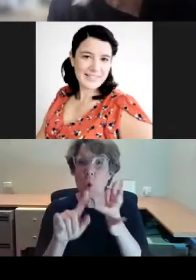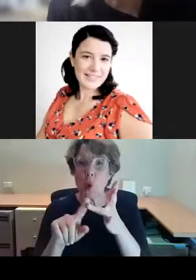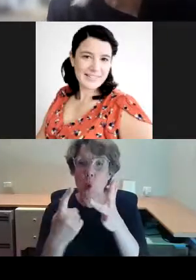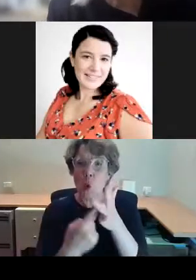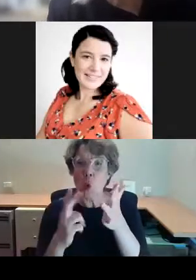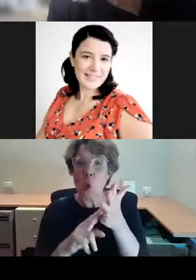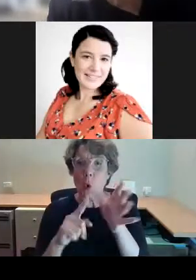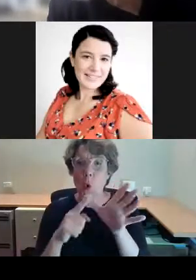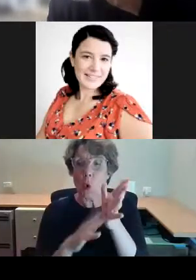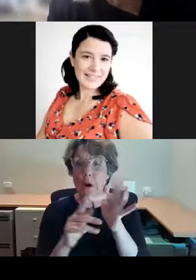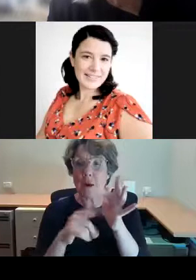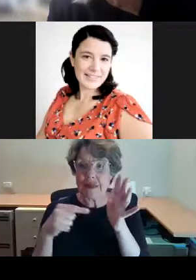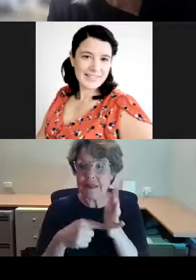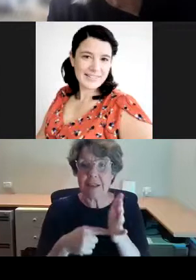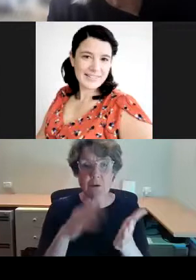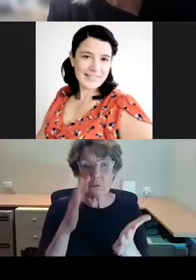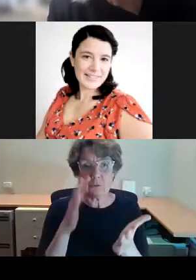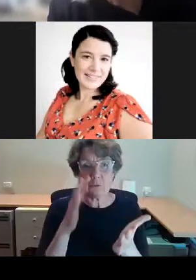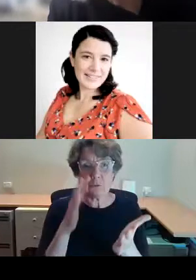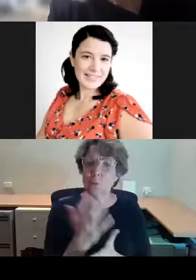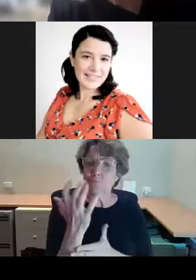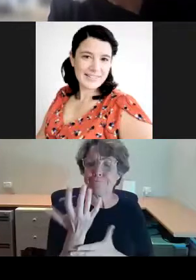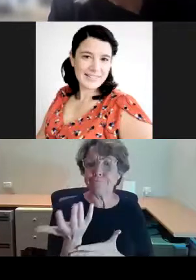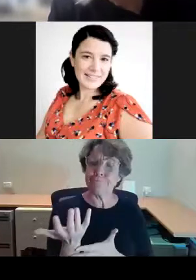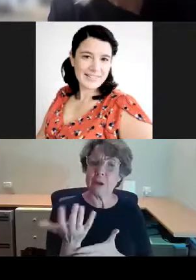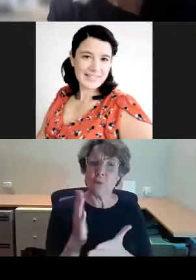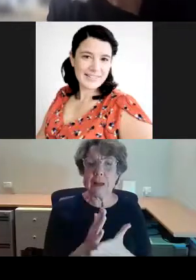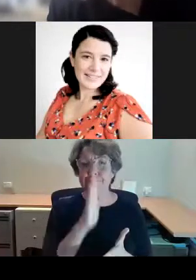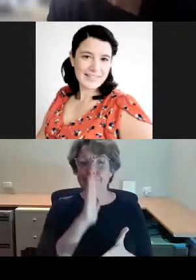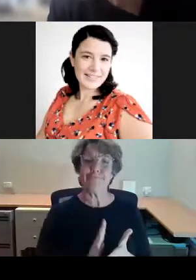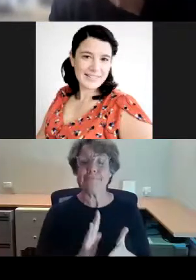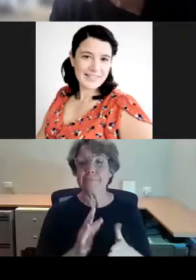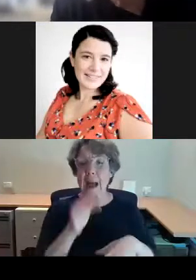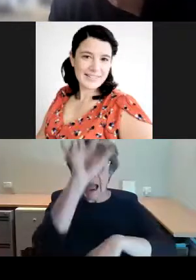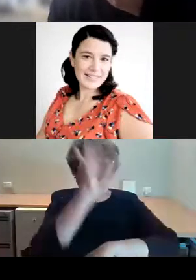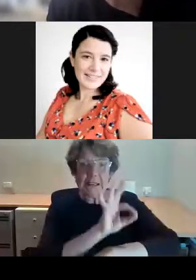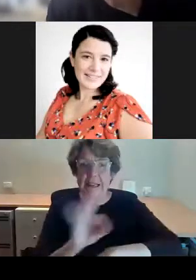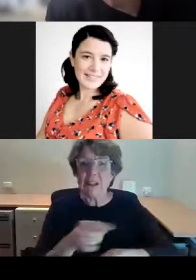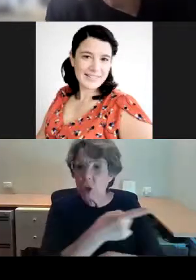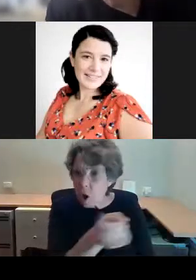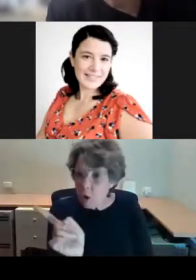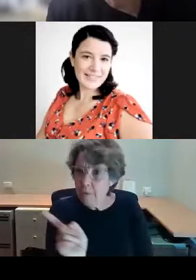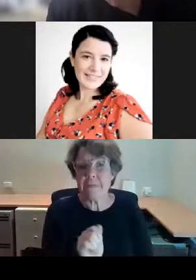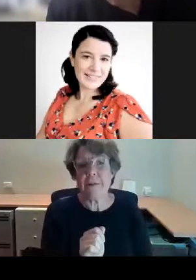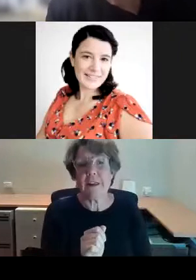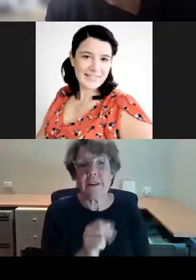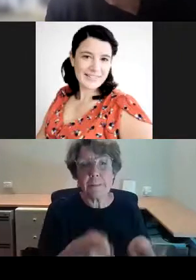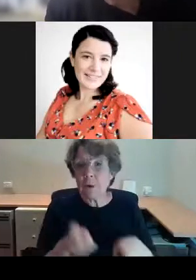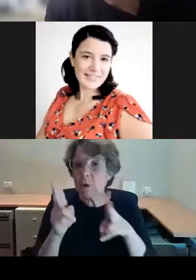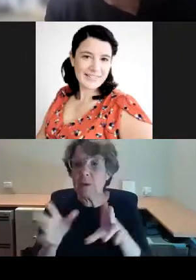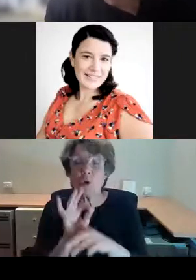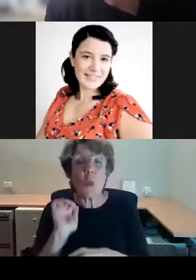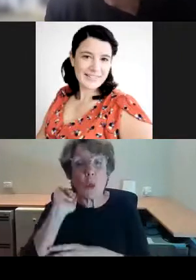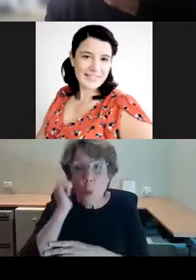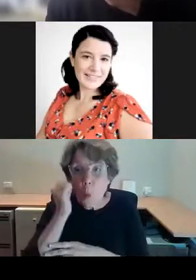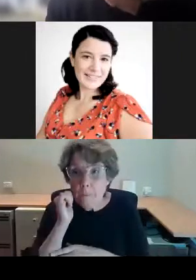architecture of these buildings, there may not be the warmth of the Sydney Sandstone, but